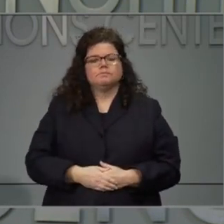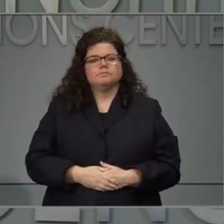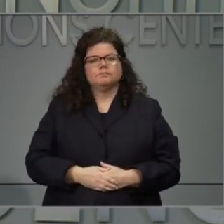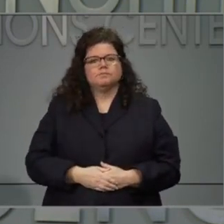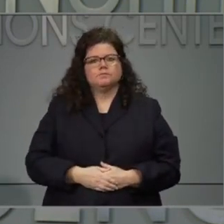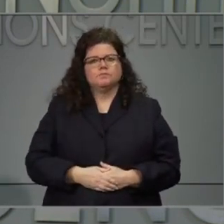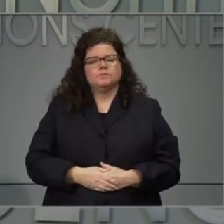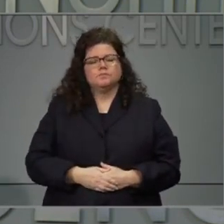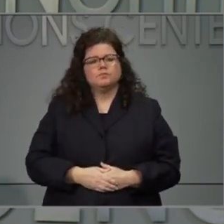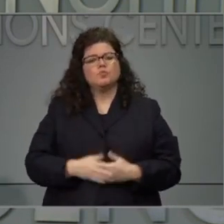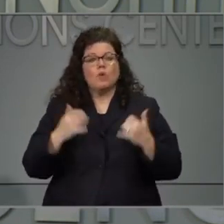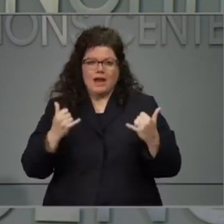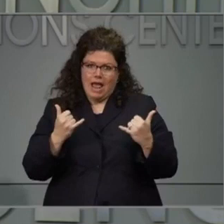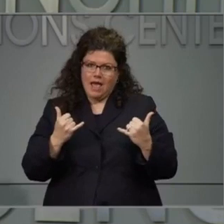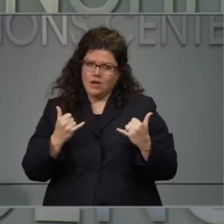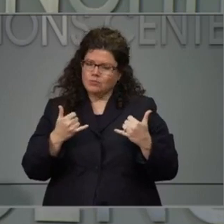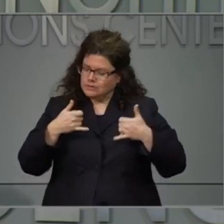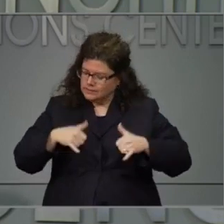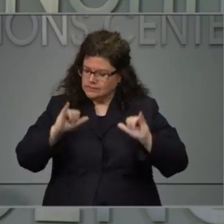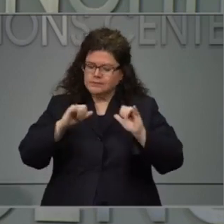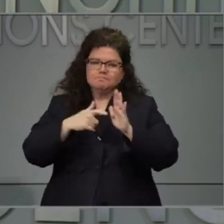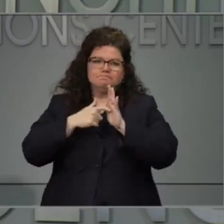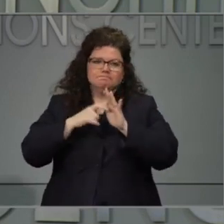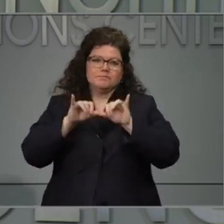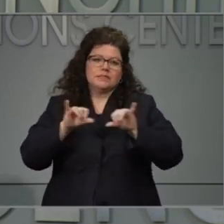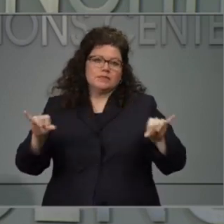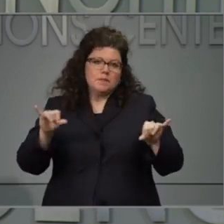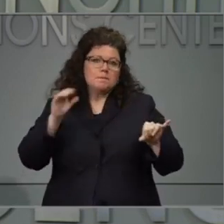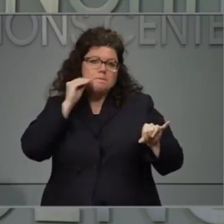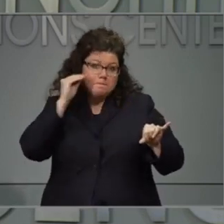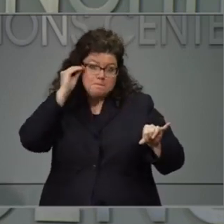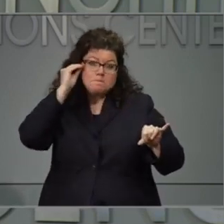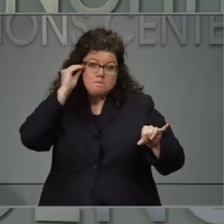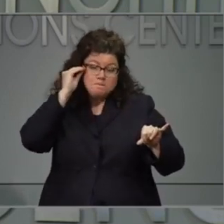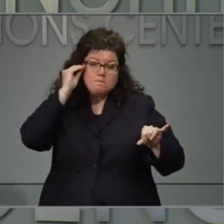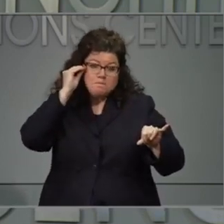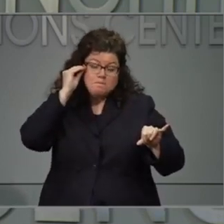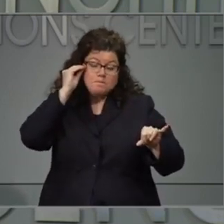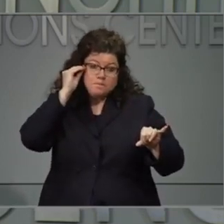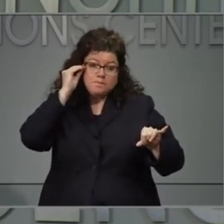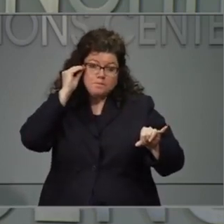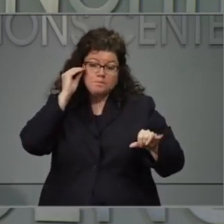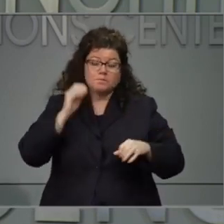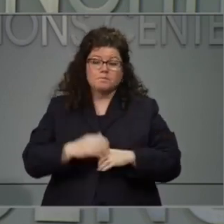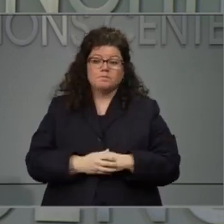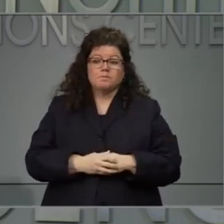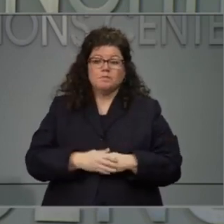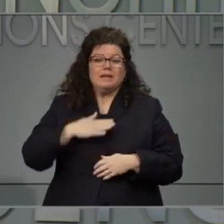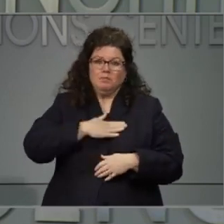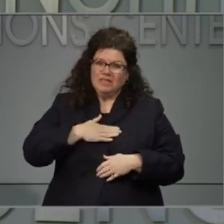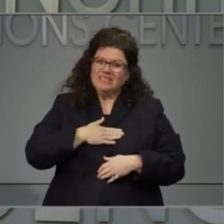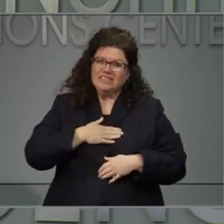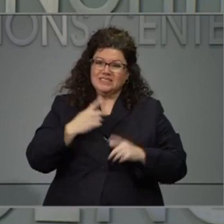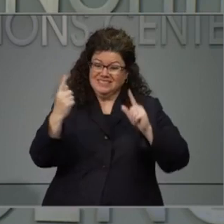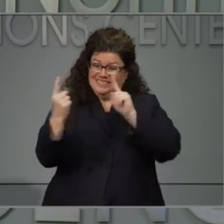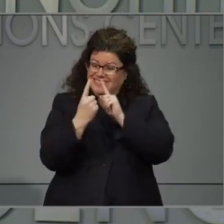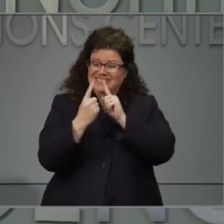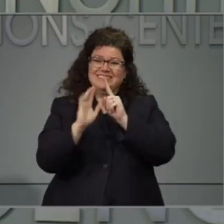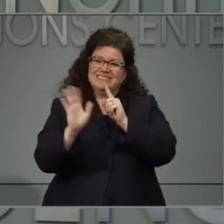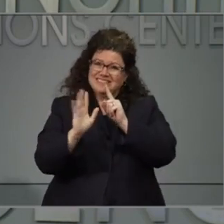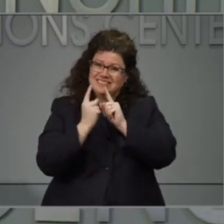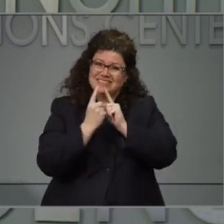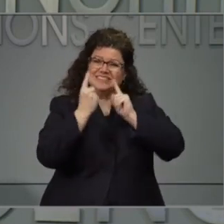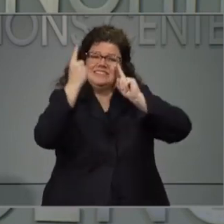to stay at home and try to make sure that they are keeping their physical distance.